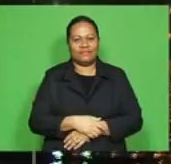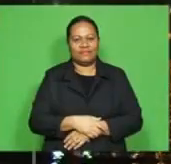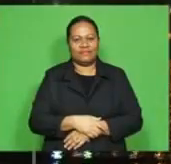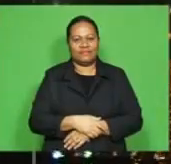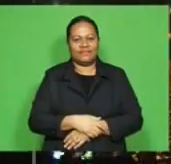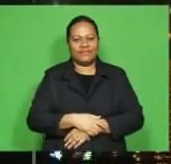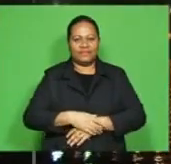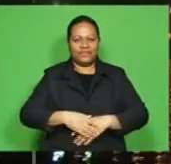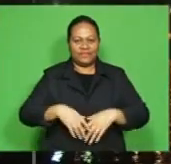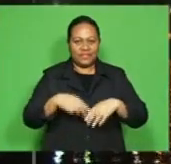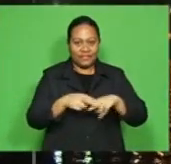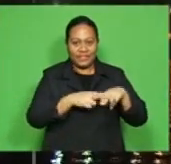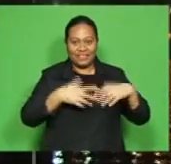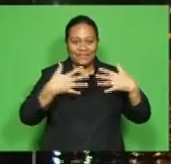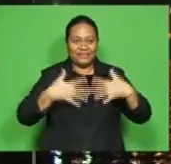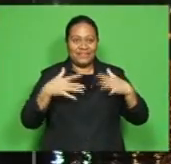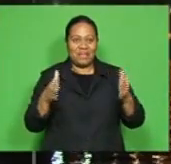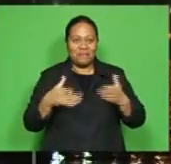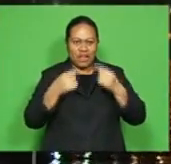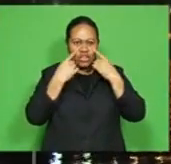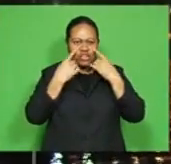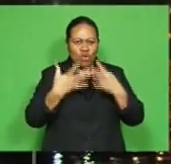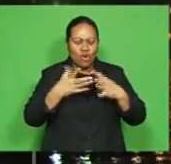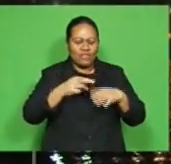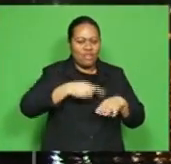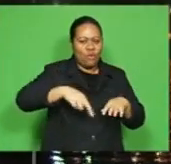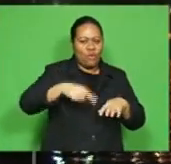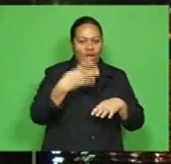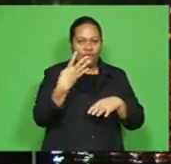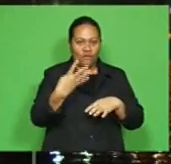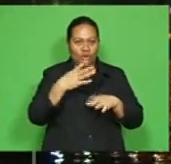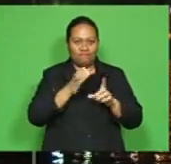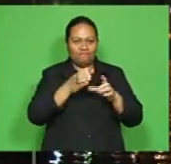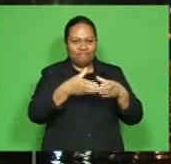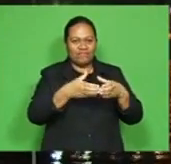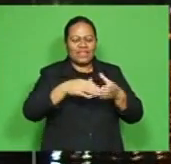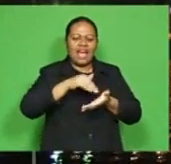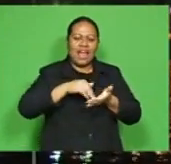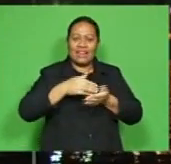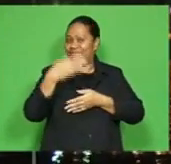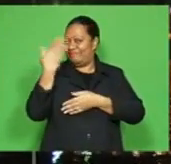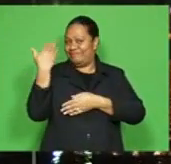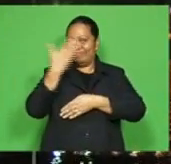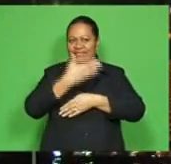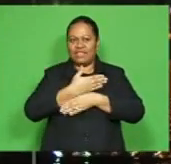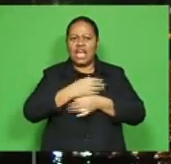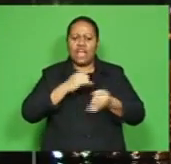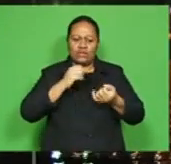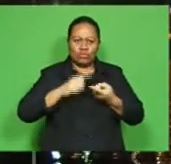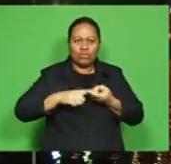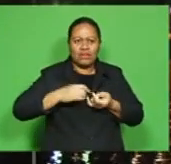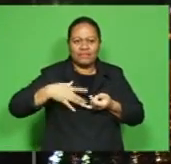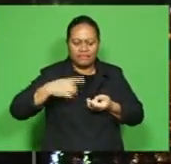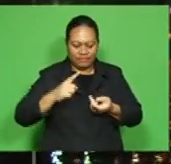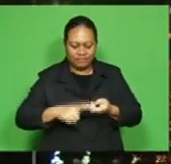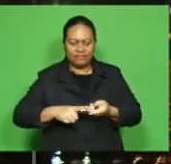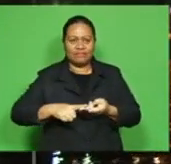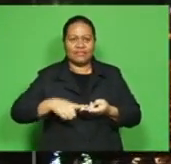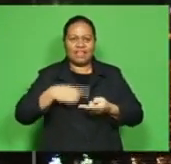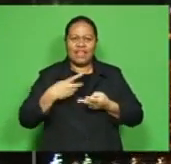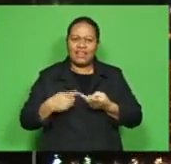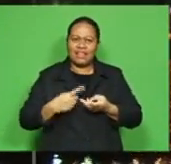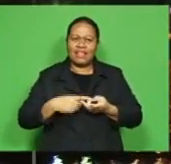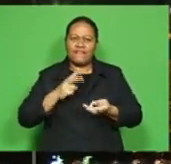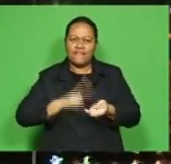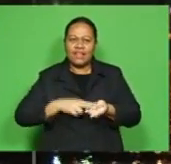The Fijian Bati players showed their class in round four of the NRL matches last night. Suliasi Vunivalu, Viliame Kikau and